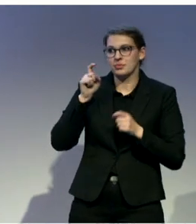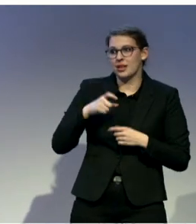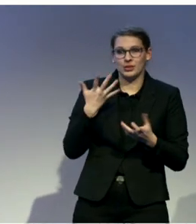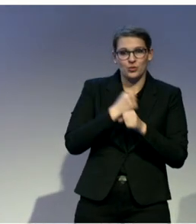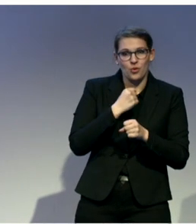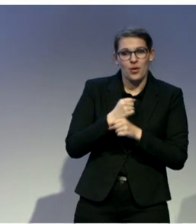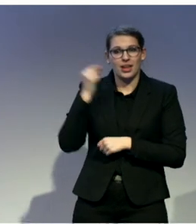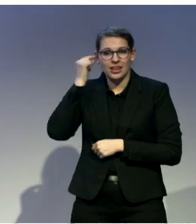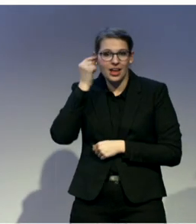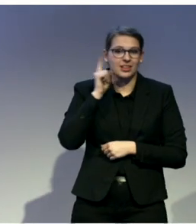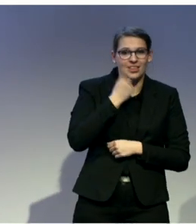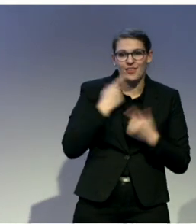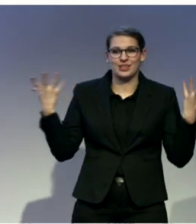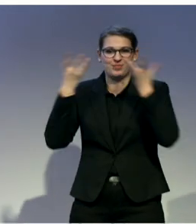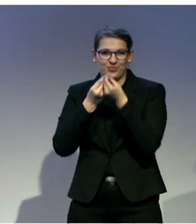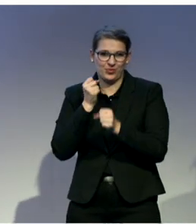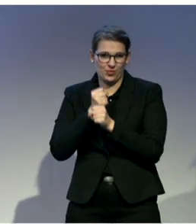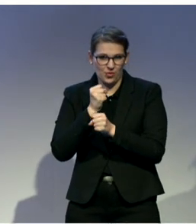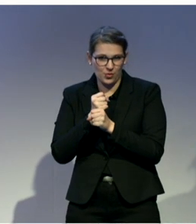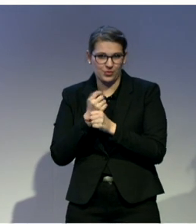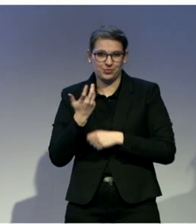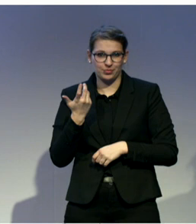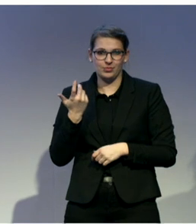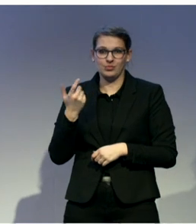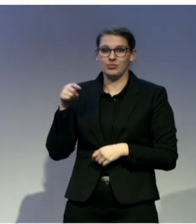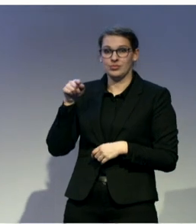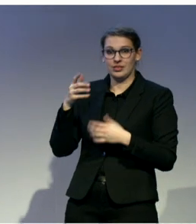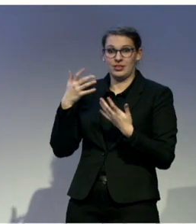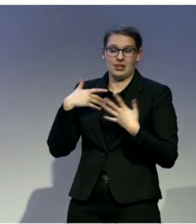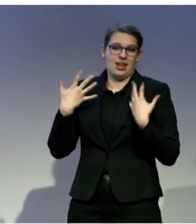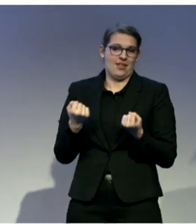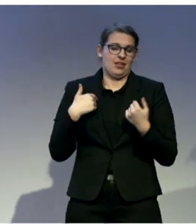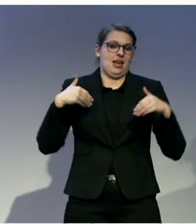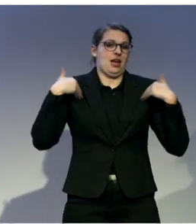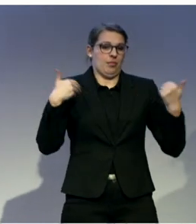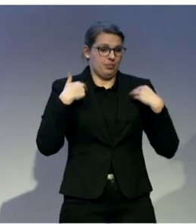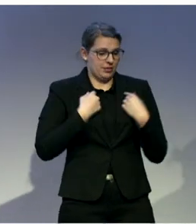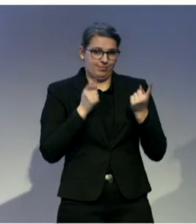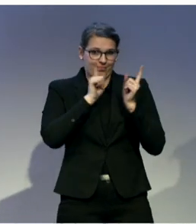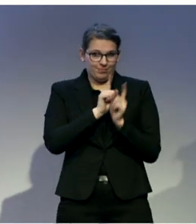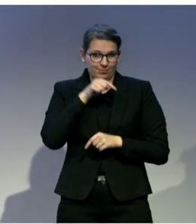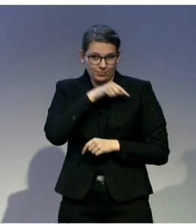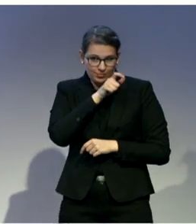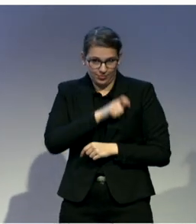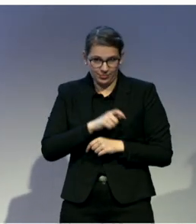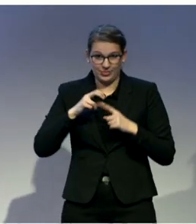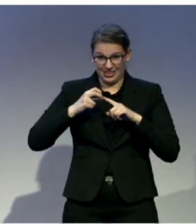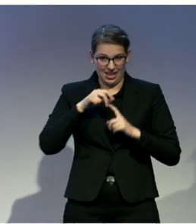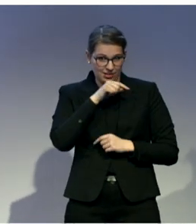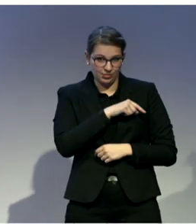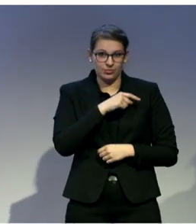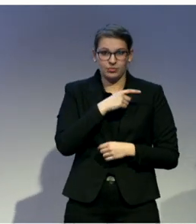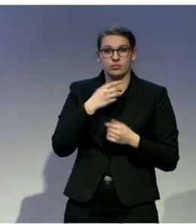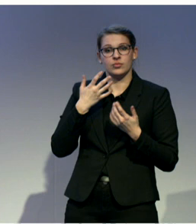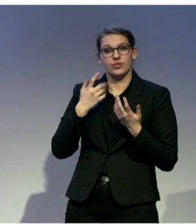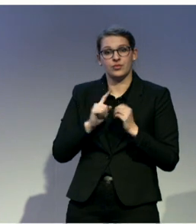have Dr. Xuanzang. She's the first deaf person to receive a PhD in China. And I think we're pretty fortunate to